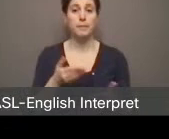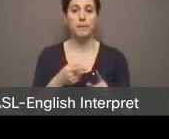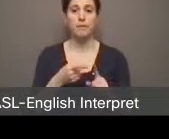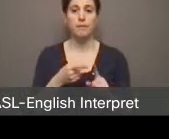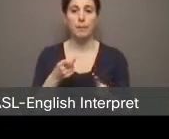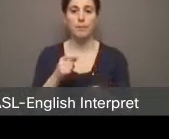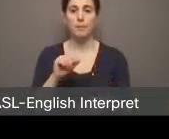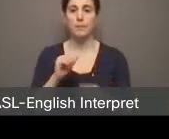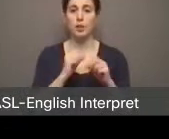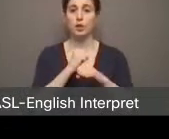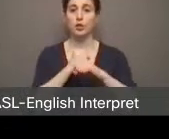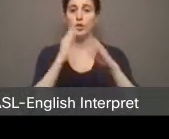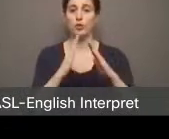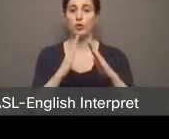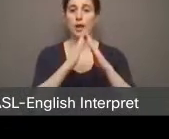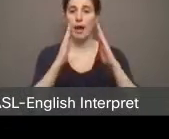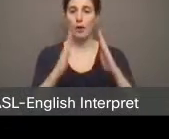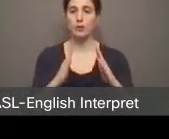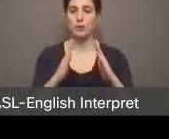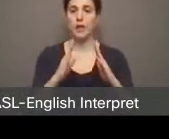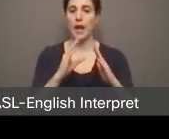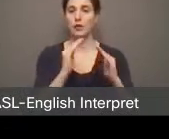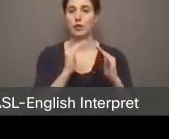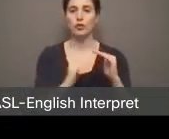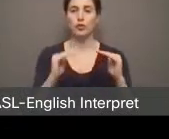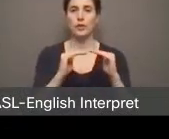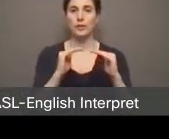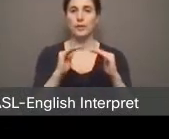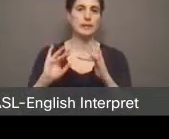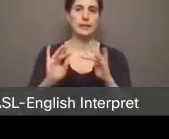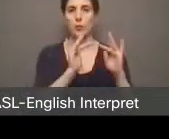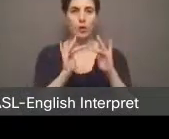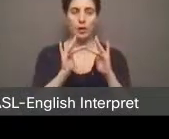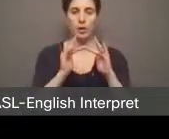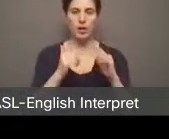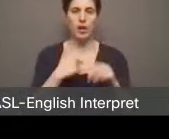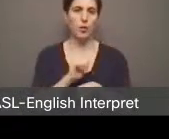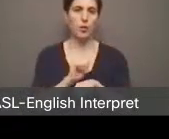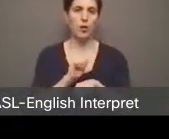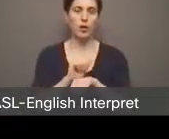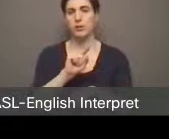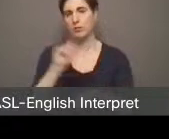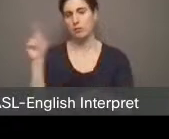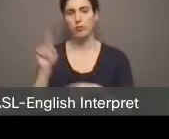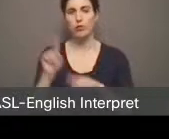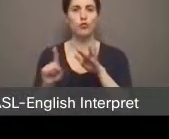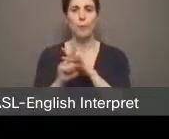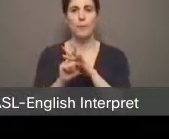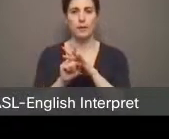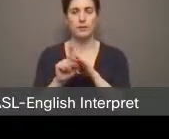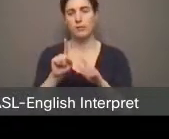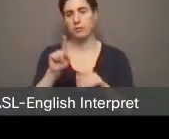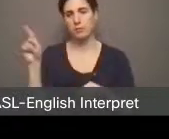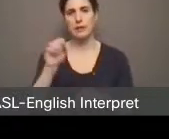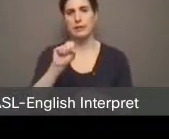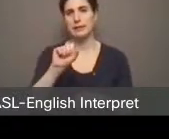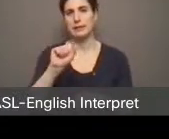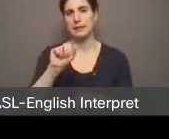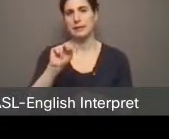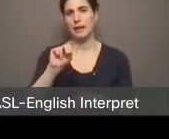The shelter and housing justice network. And I work at sanctuary, which is a drop in. Near Yonge and Bloor.